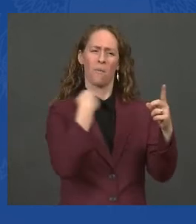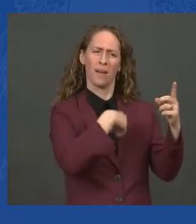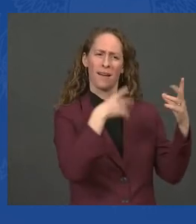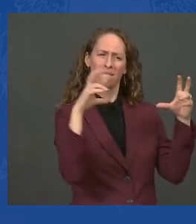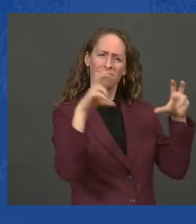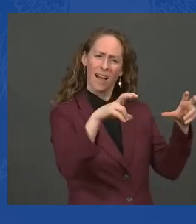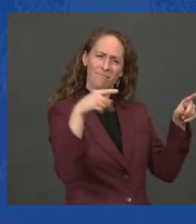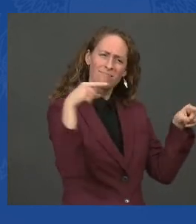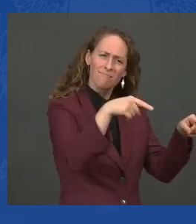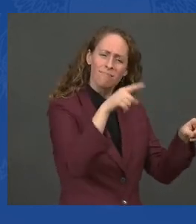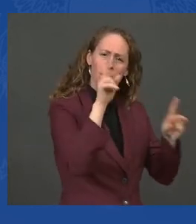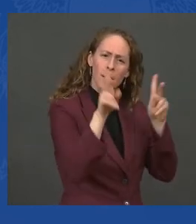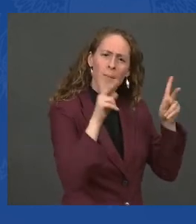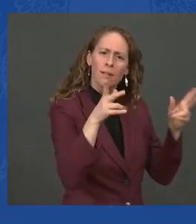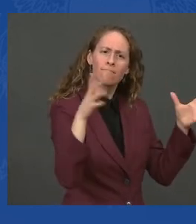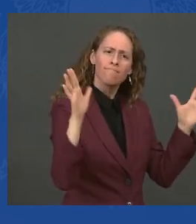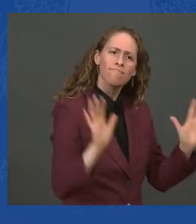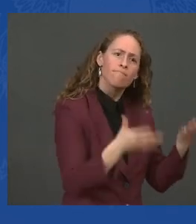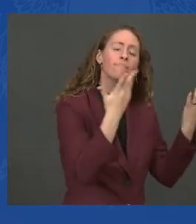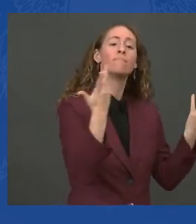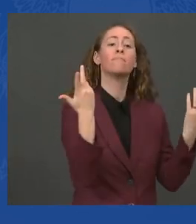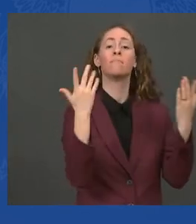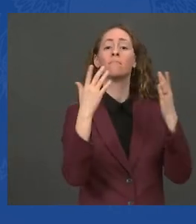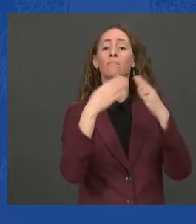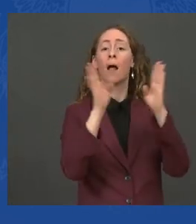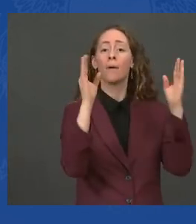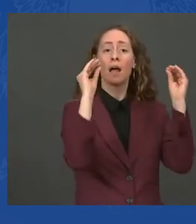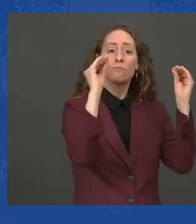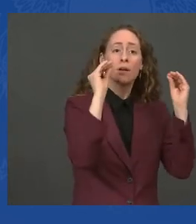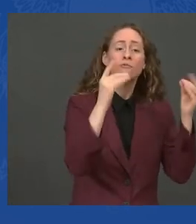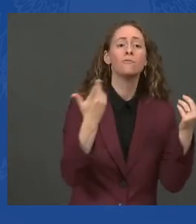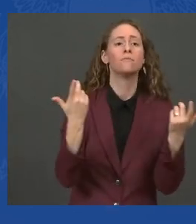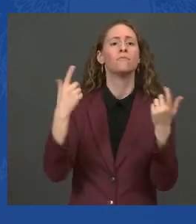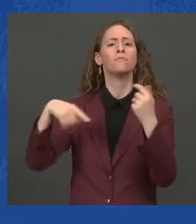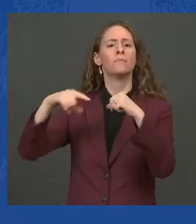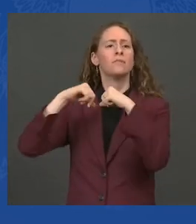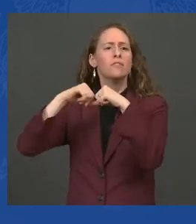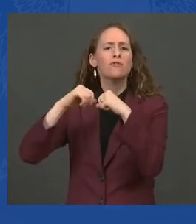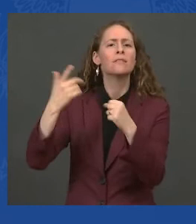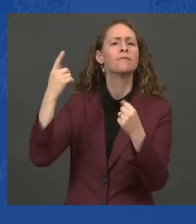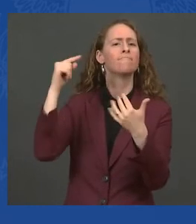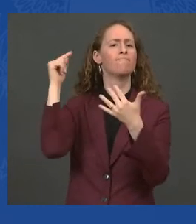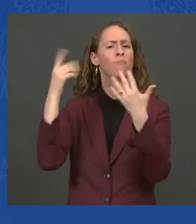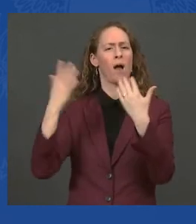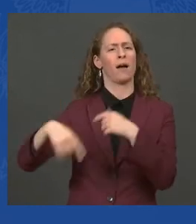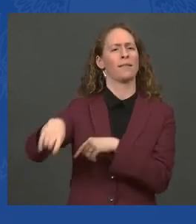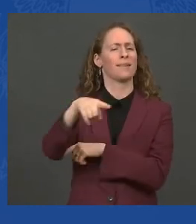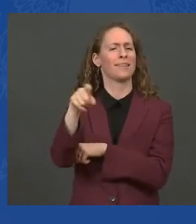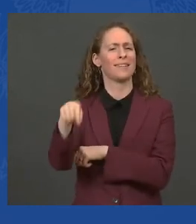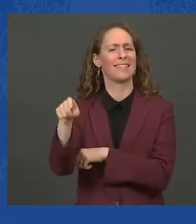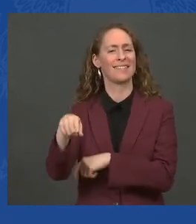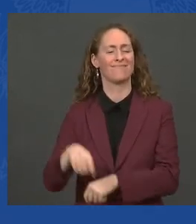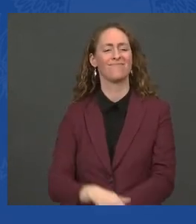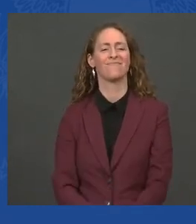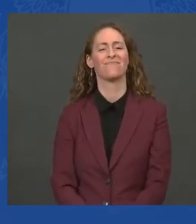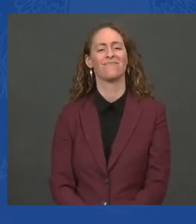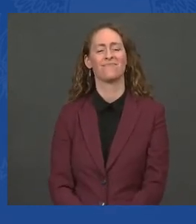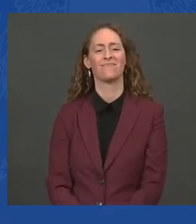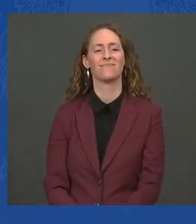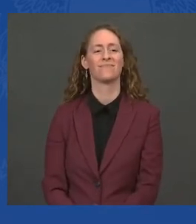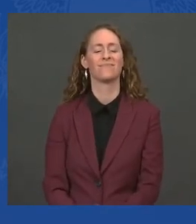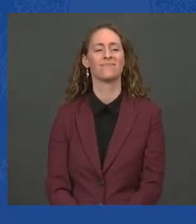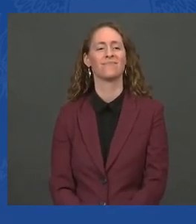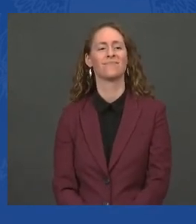Now, for today's news. Every year, December brings the joys of the holiday season and gives us an opportunity to reflect